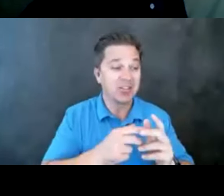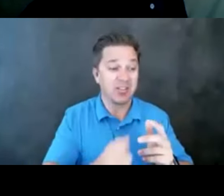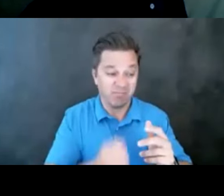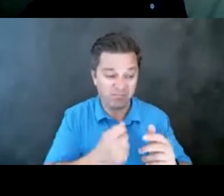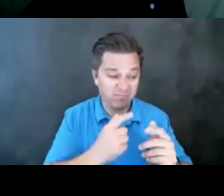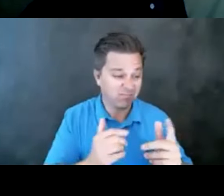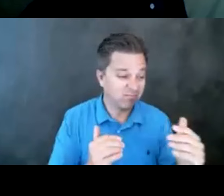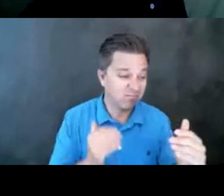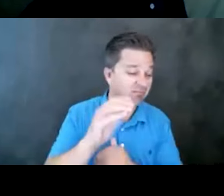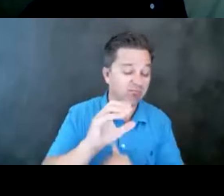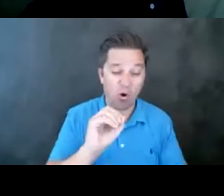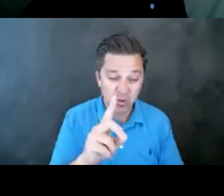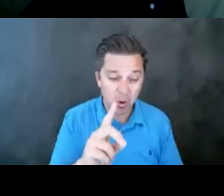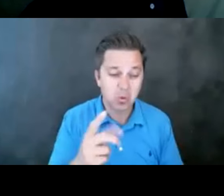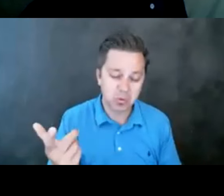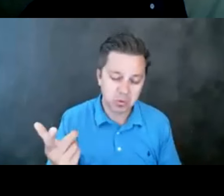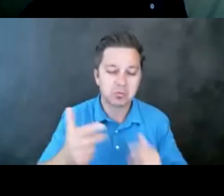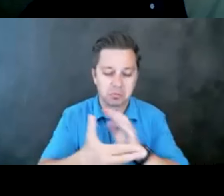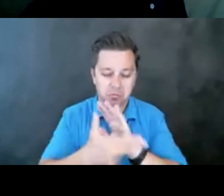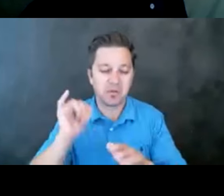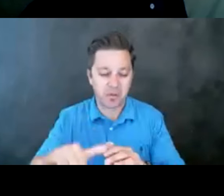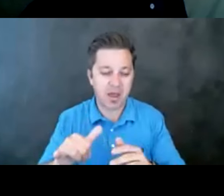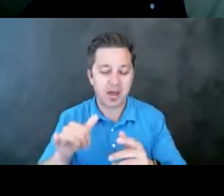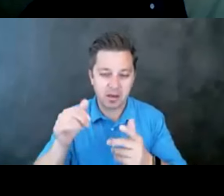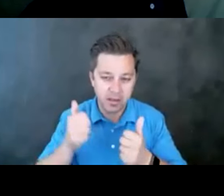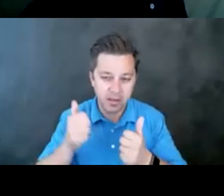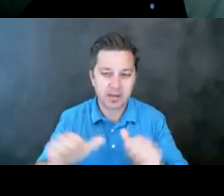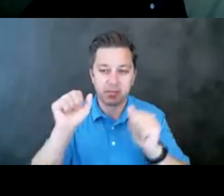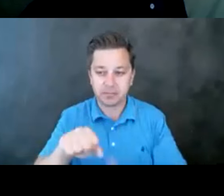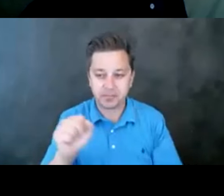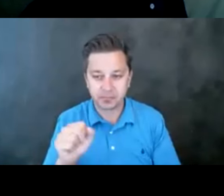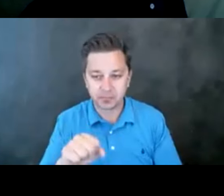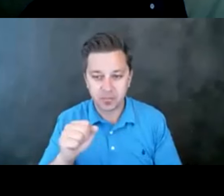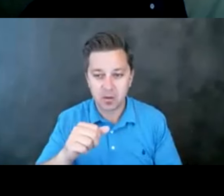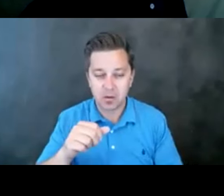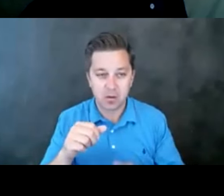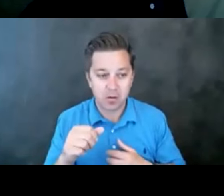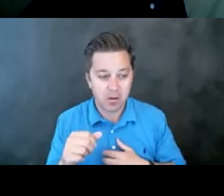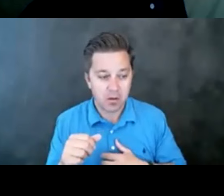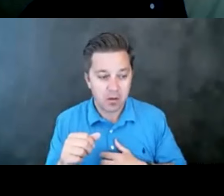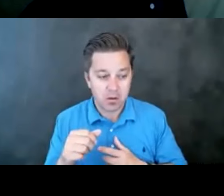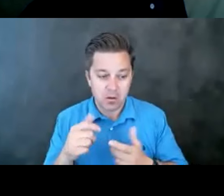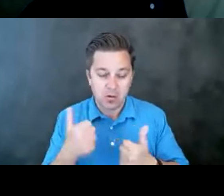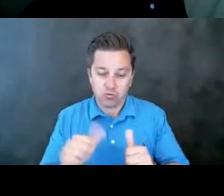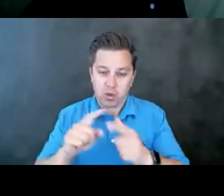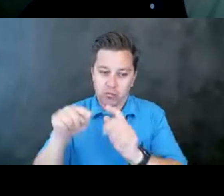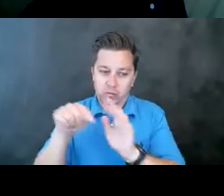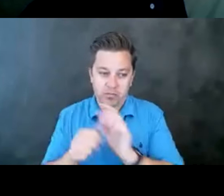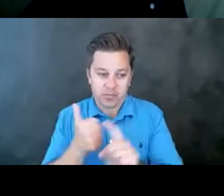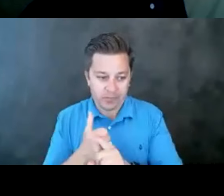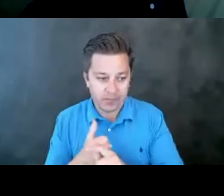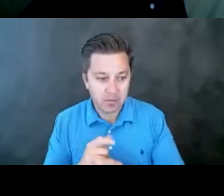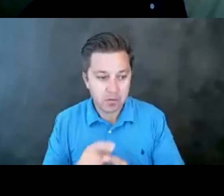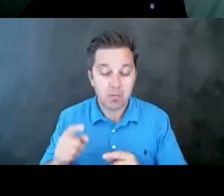suicide. But I would say that estimates are round, and they vary. But when someone does, you know,